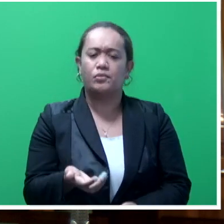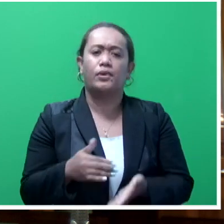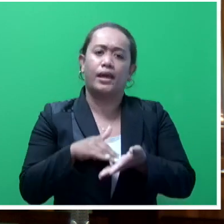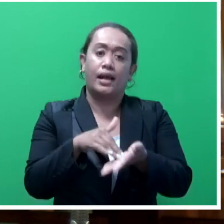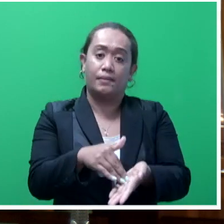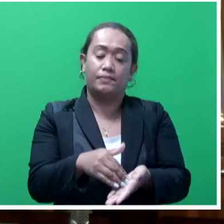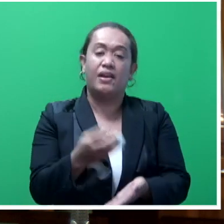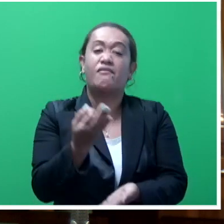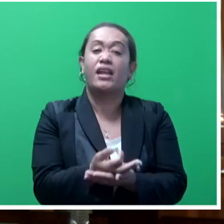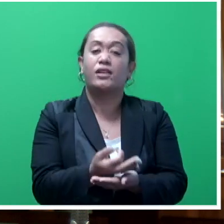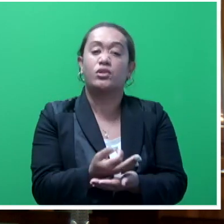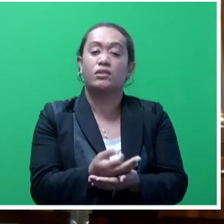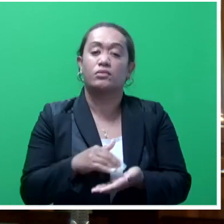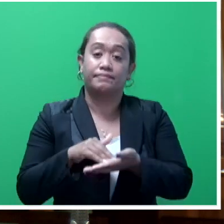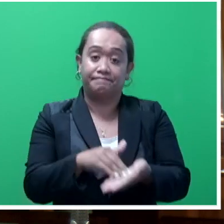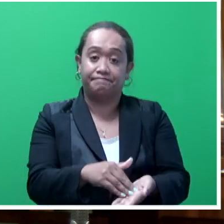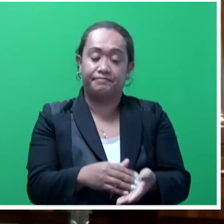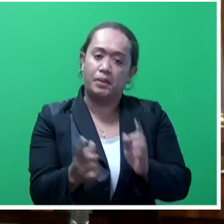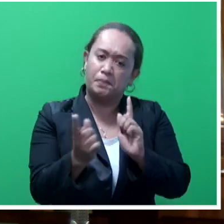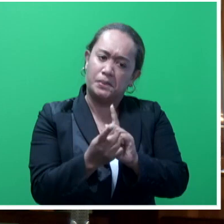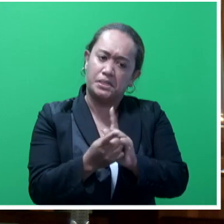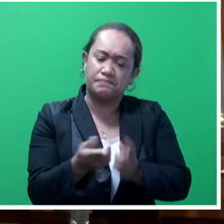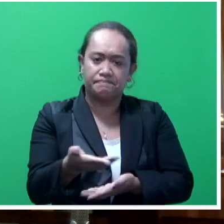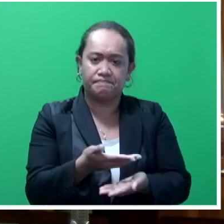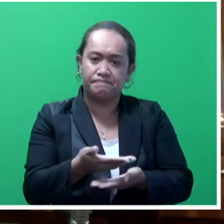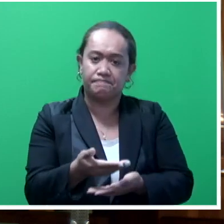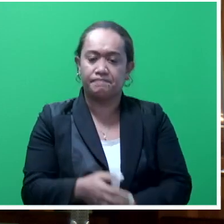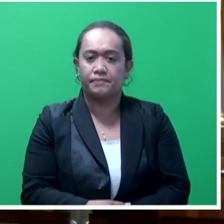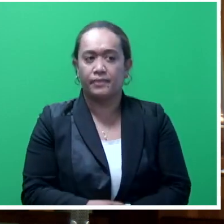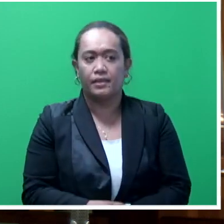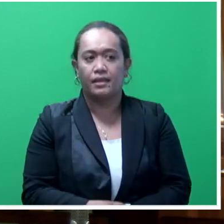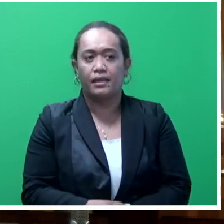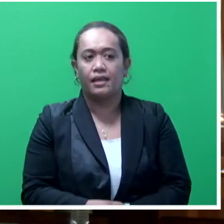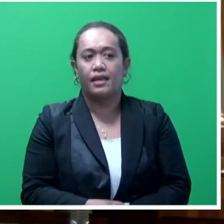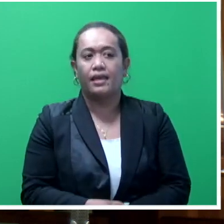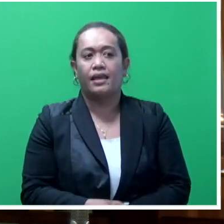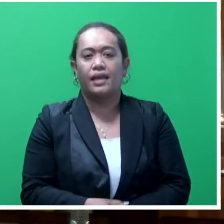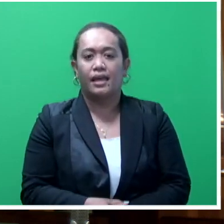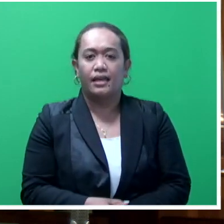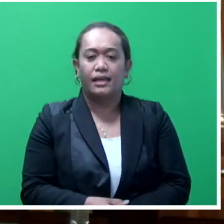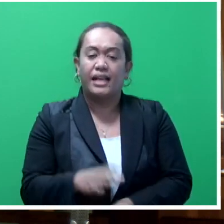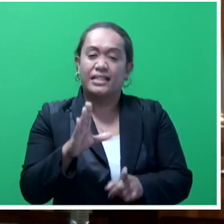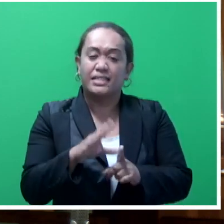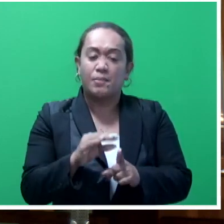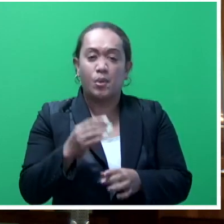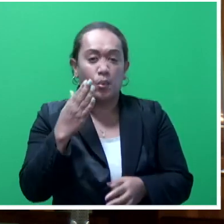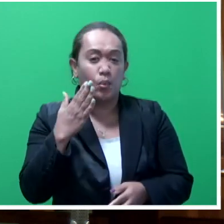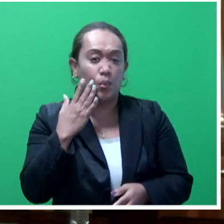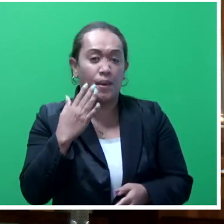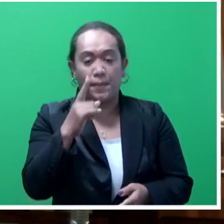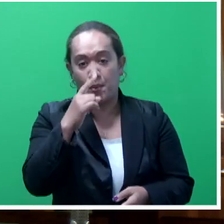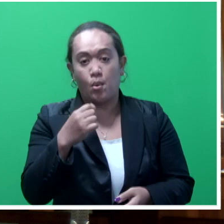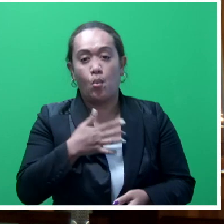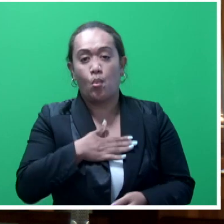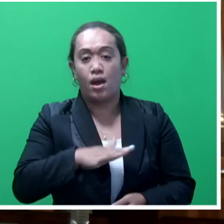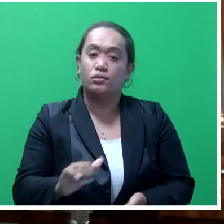do with financial institutions. We had meetings with, for example, higher purchase companies, Mr Speaker, sir, and also banks. And a